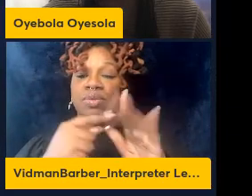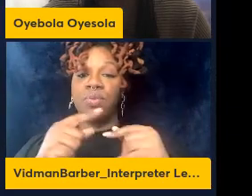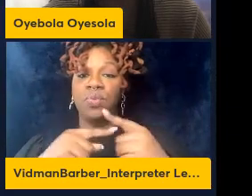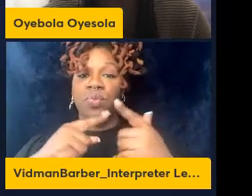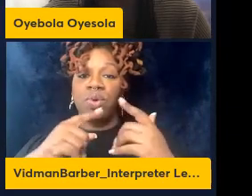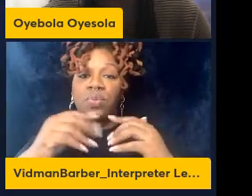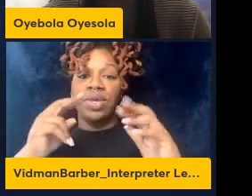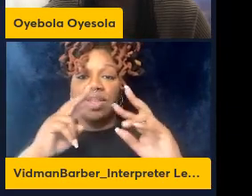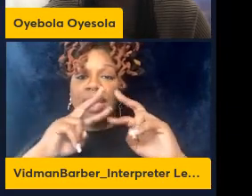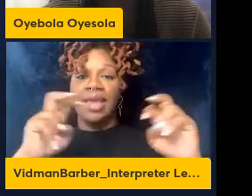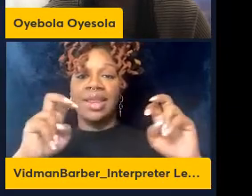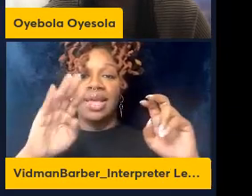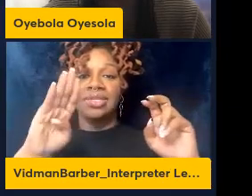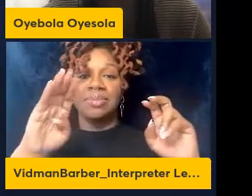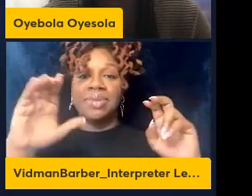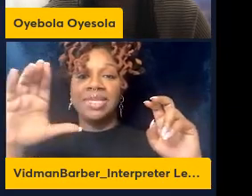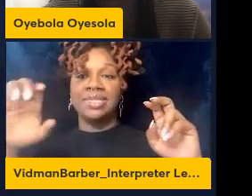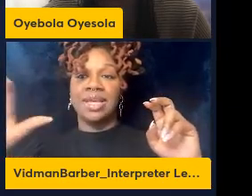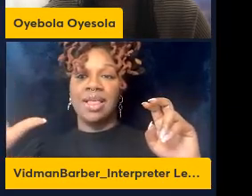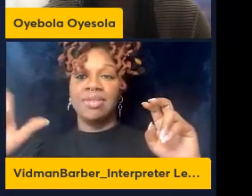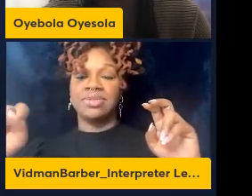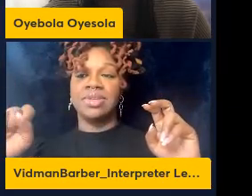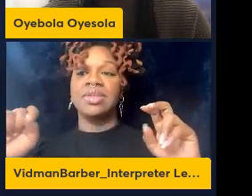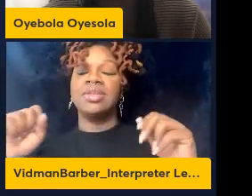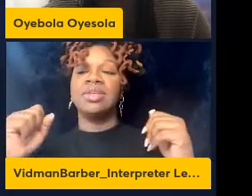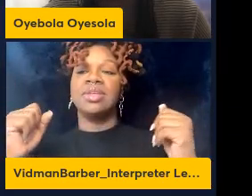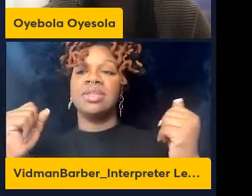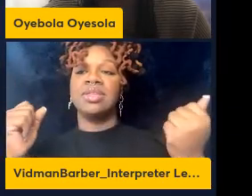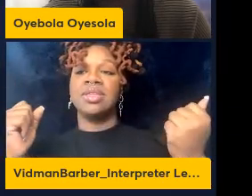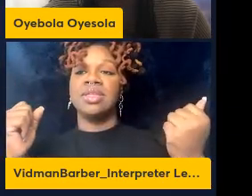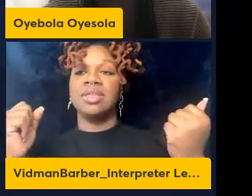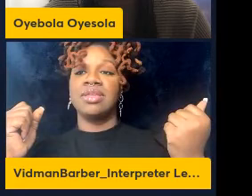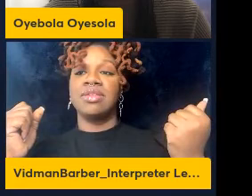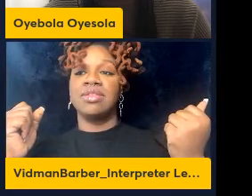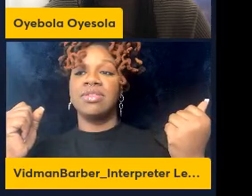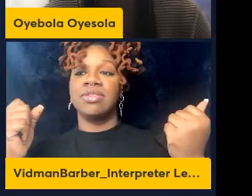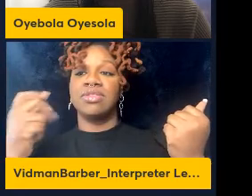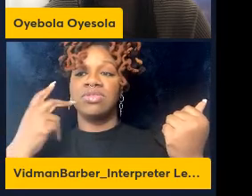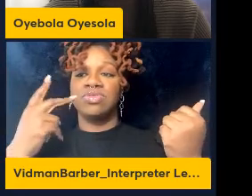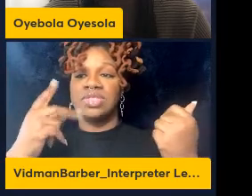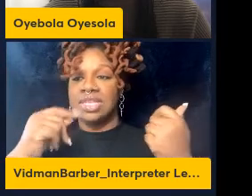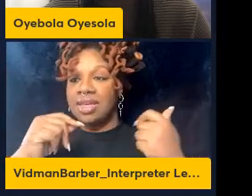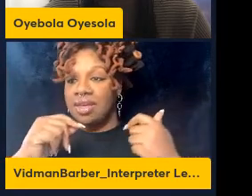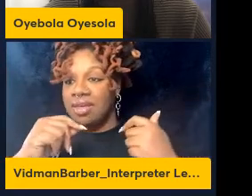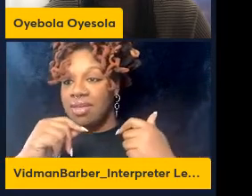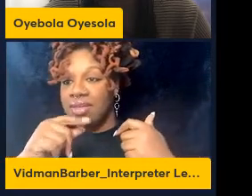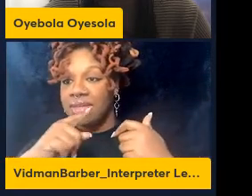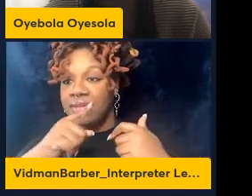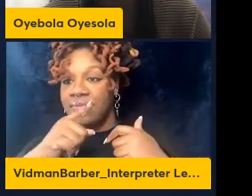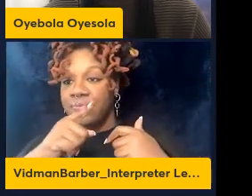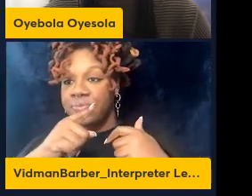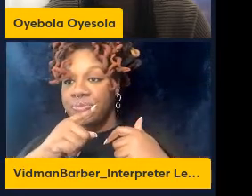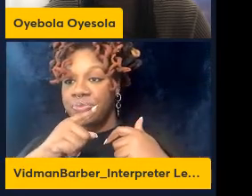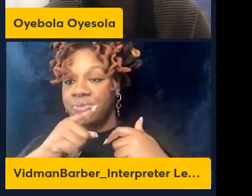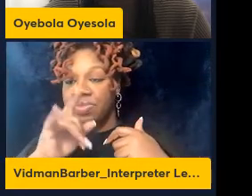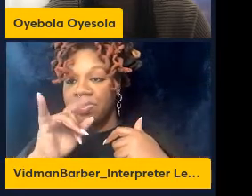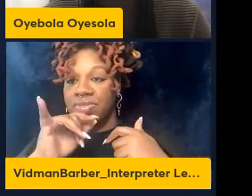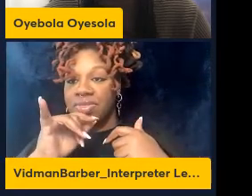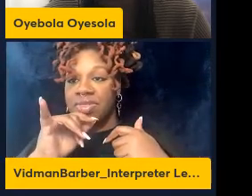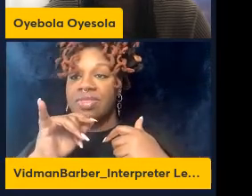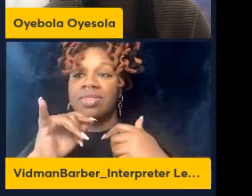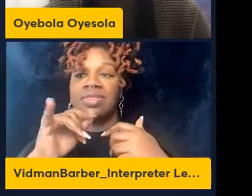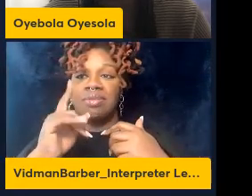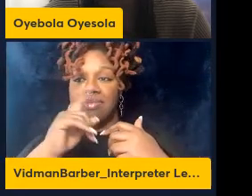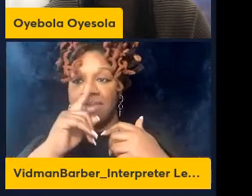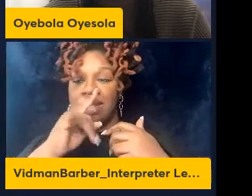B-cells you can see that following in rewarded mice you see there's a shift in the expression